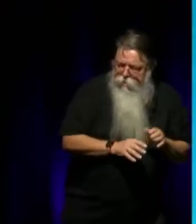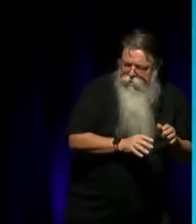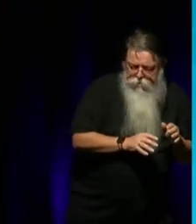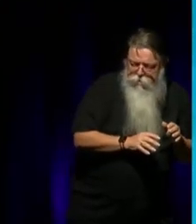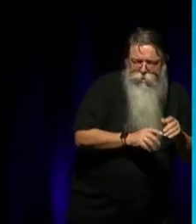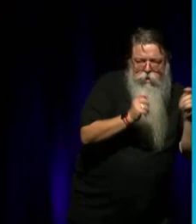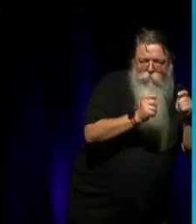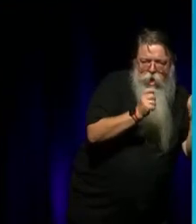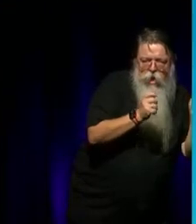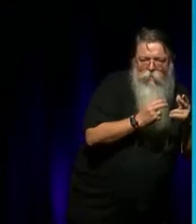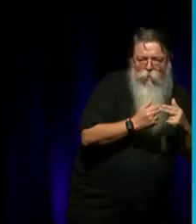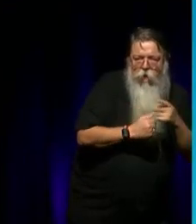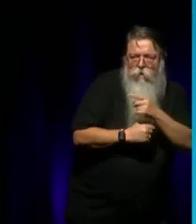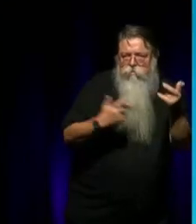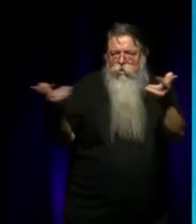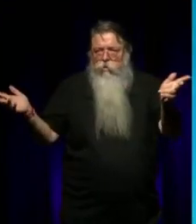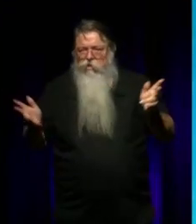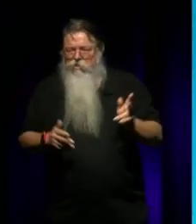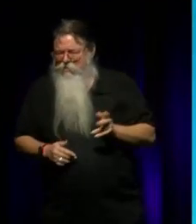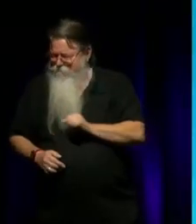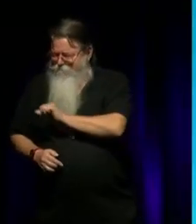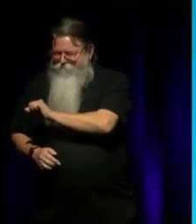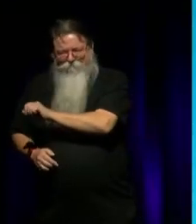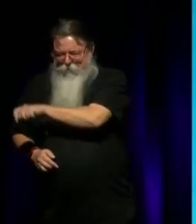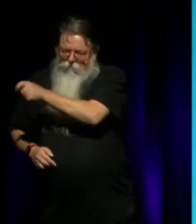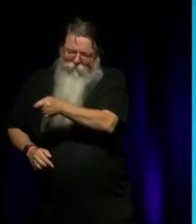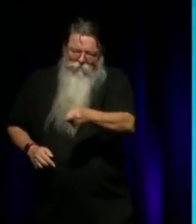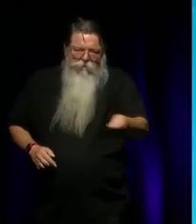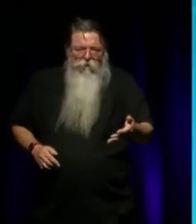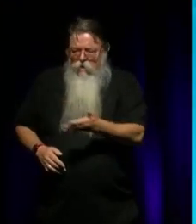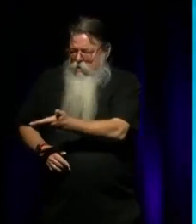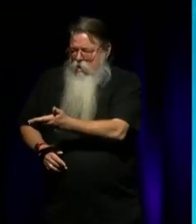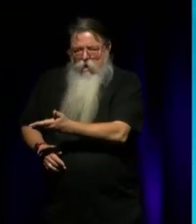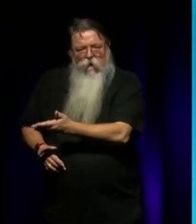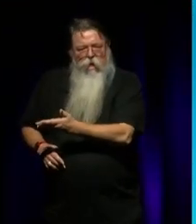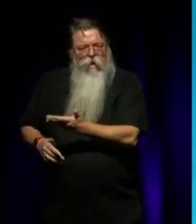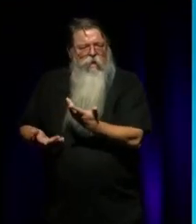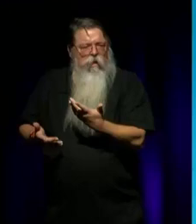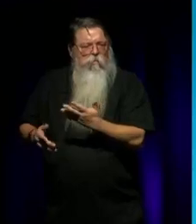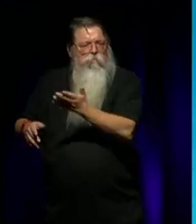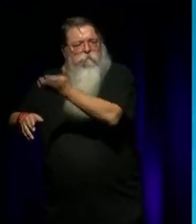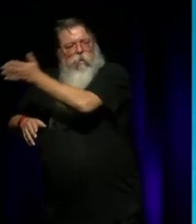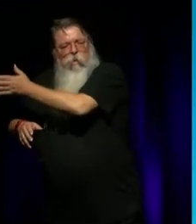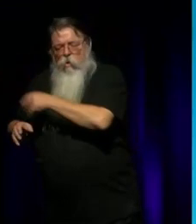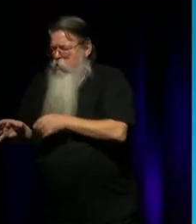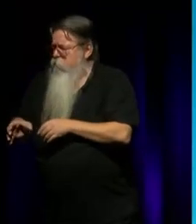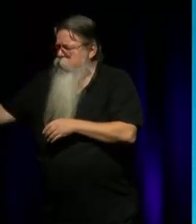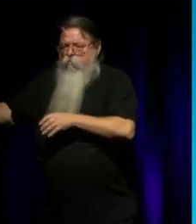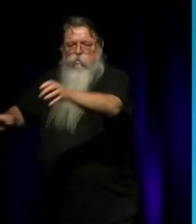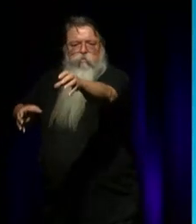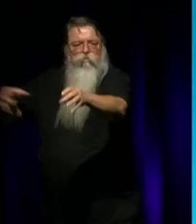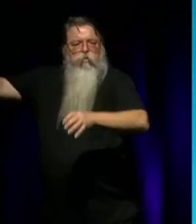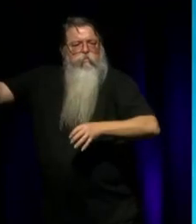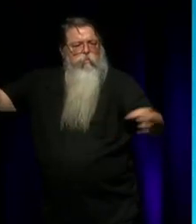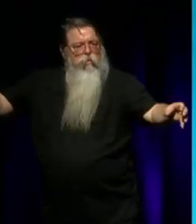that generation, especially in a lot of southern urban environments. know, displacement, and all that shapes you. So, was I aware then?